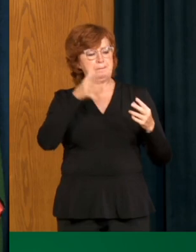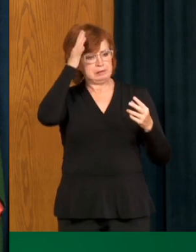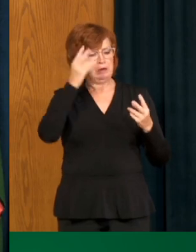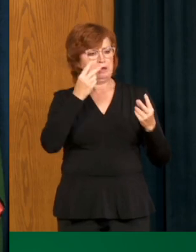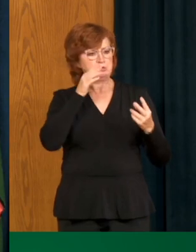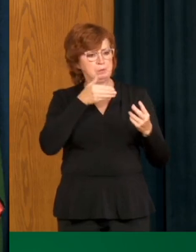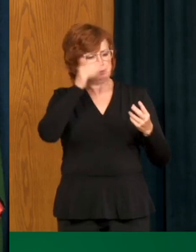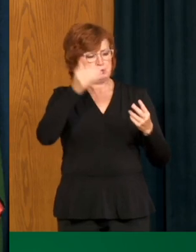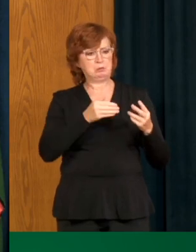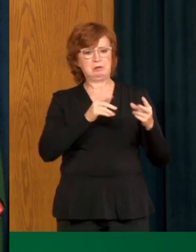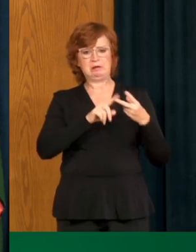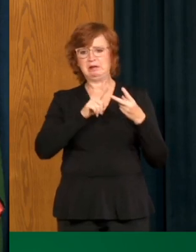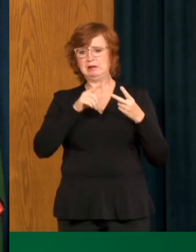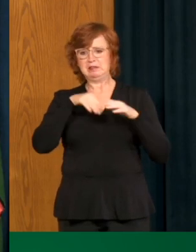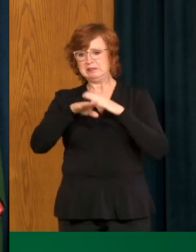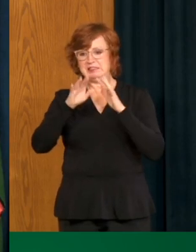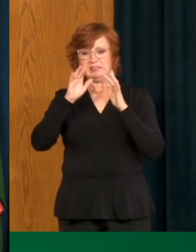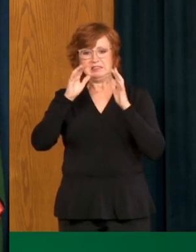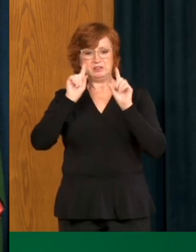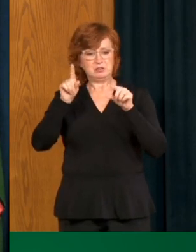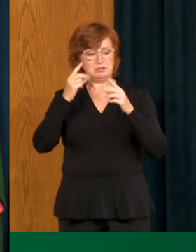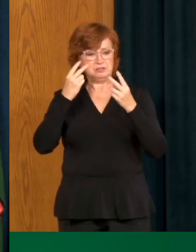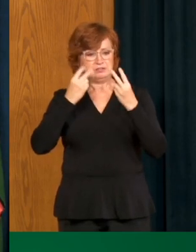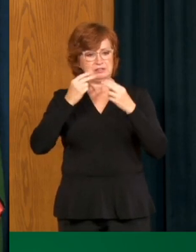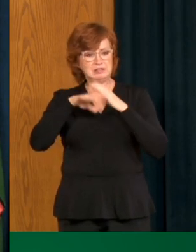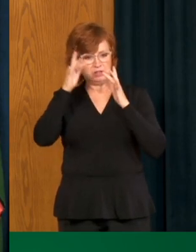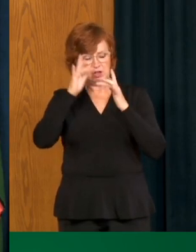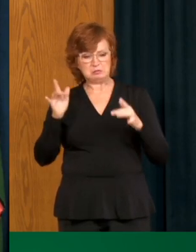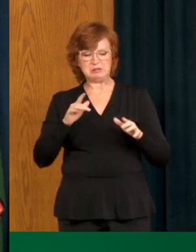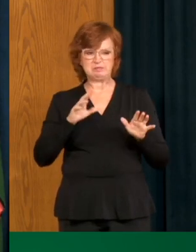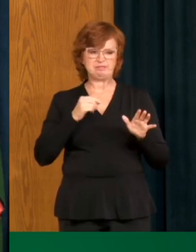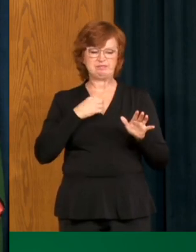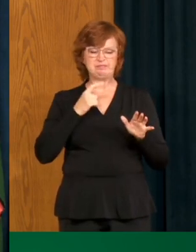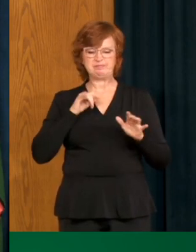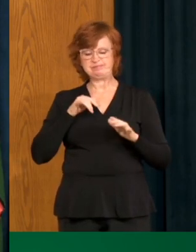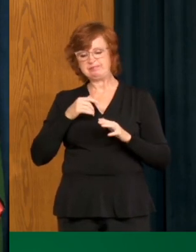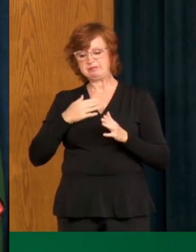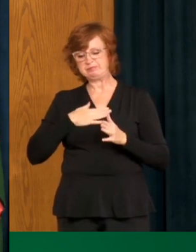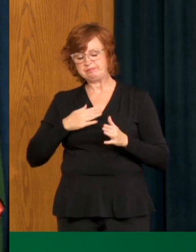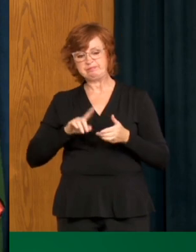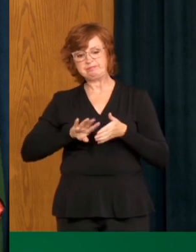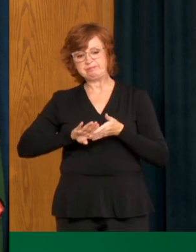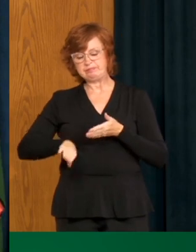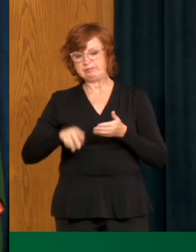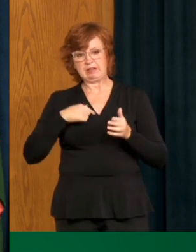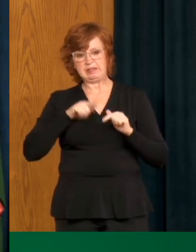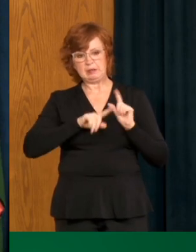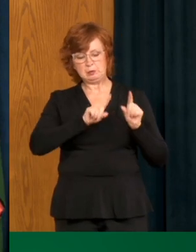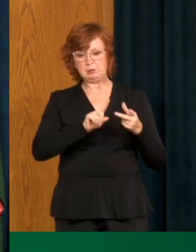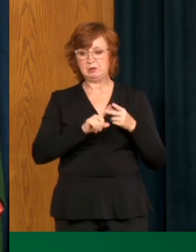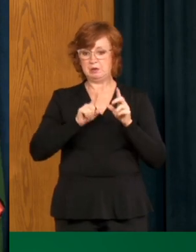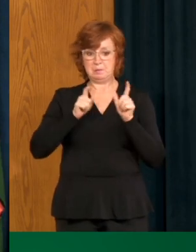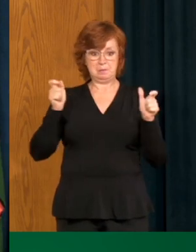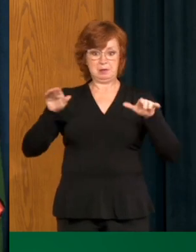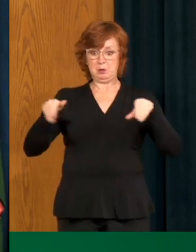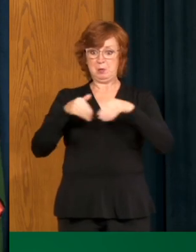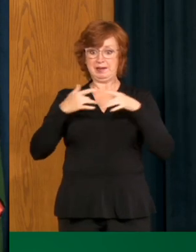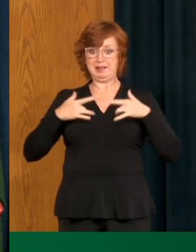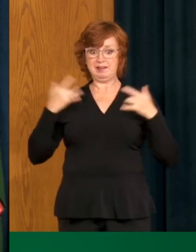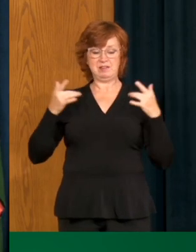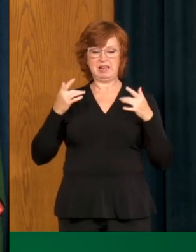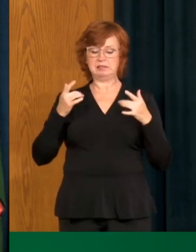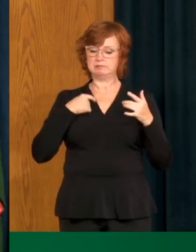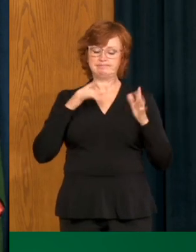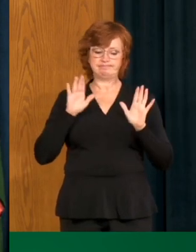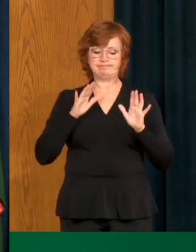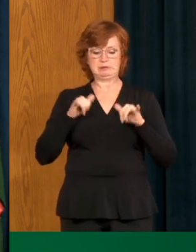hospitals. We stopped attending large weddings and funerals. When there was an outbreak in a community or in a hospital or even